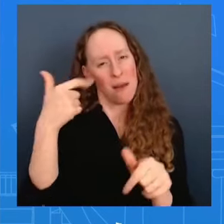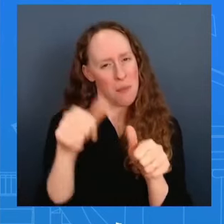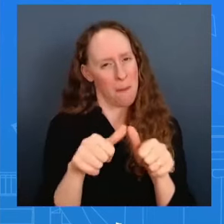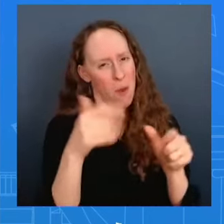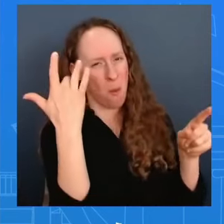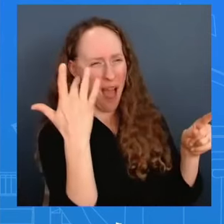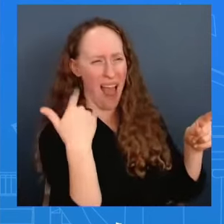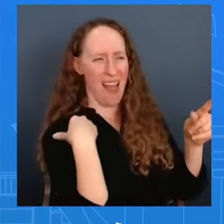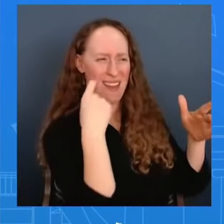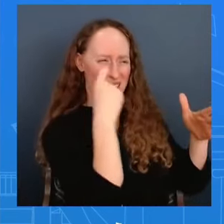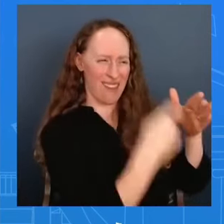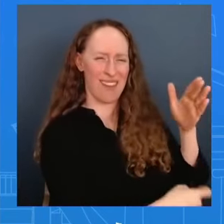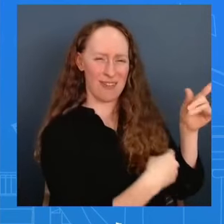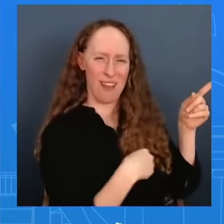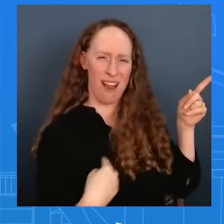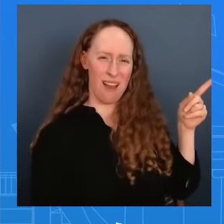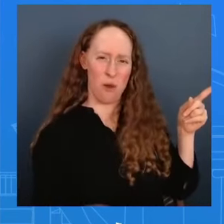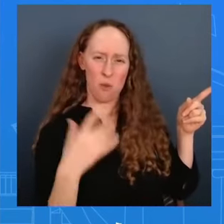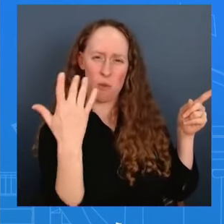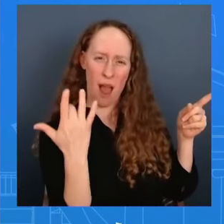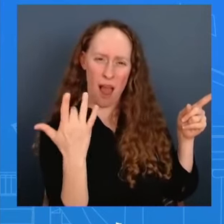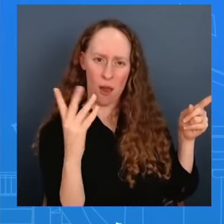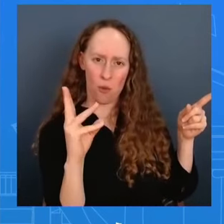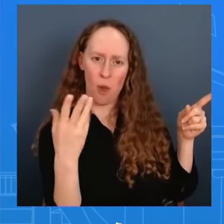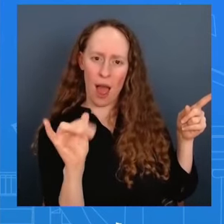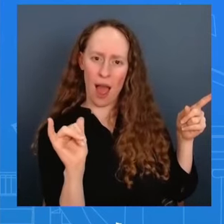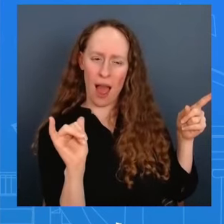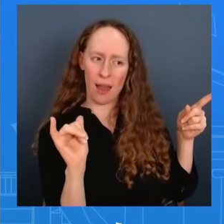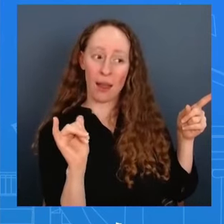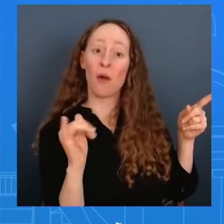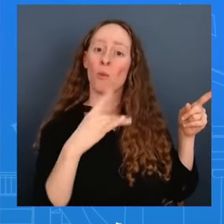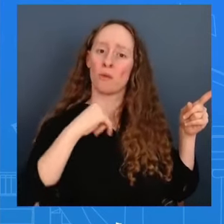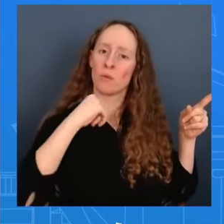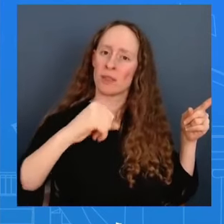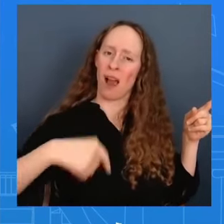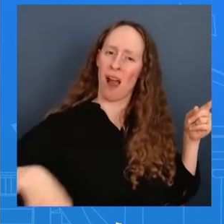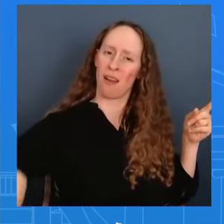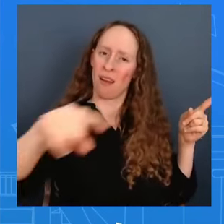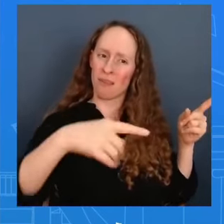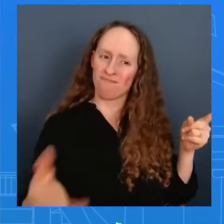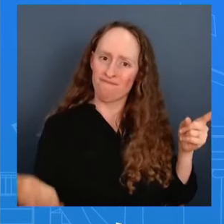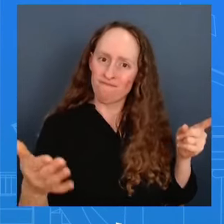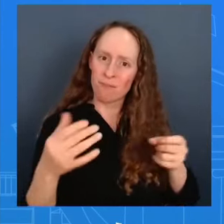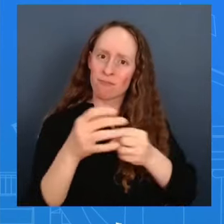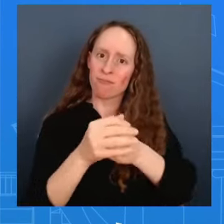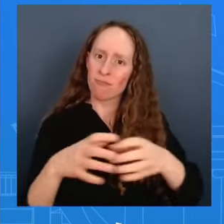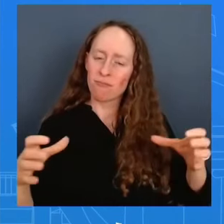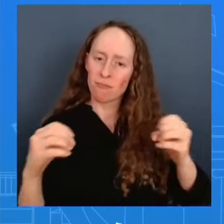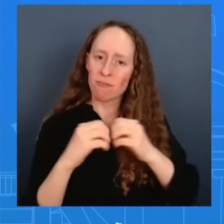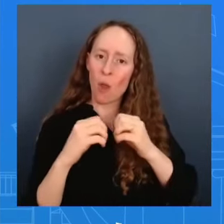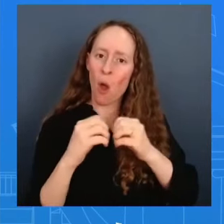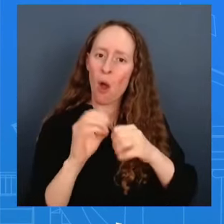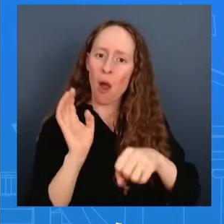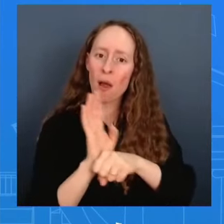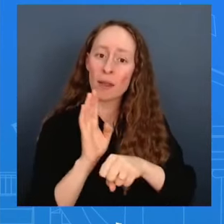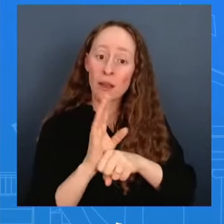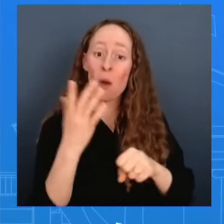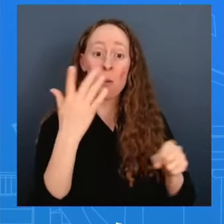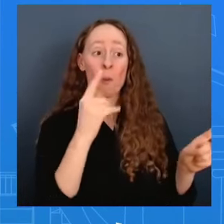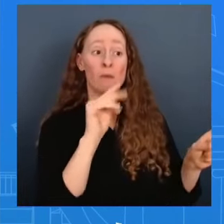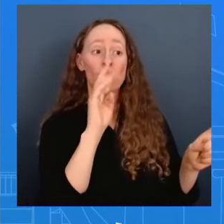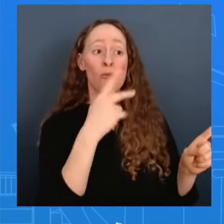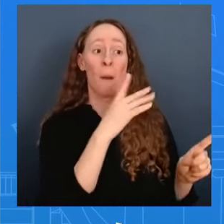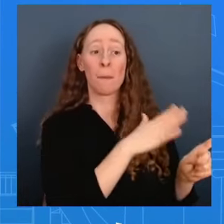workers this is about protecting american businesses what we saw from the last administration failed it failed we did not see manufacturing go up we did not see